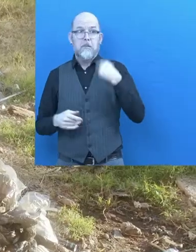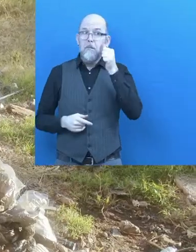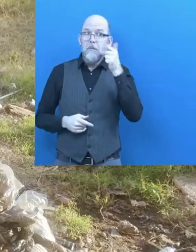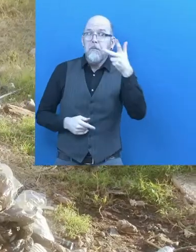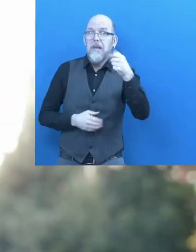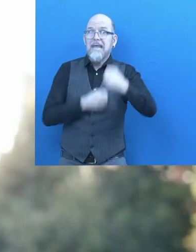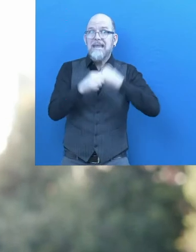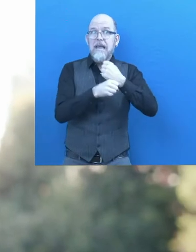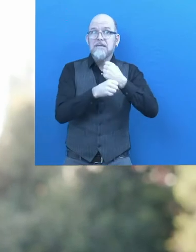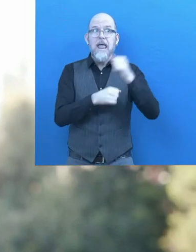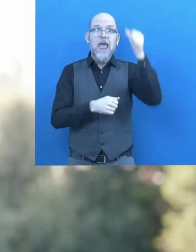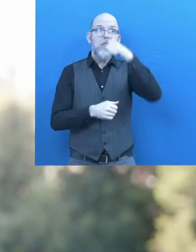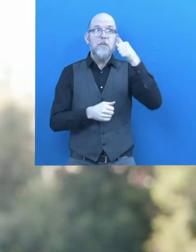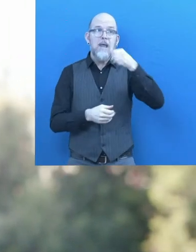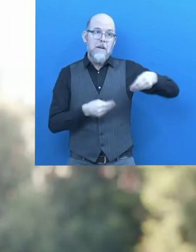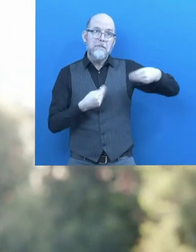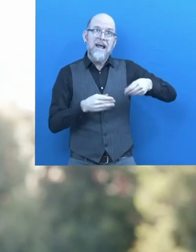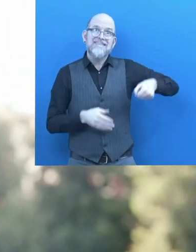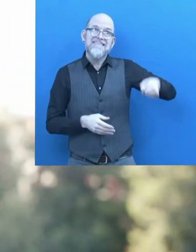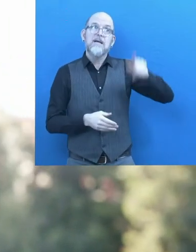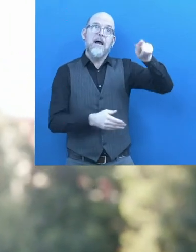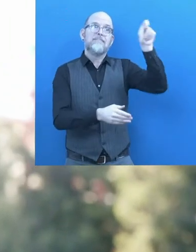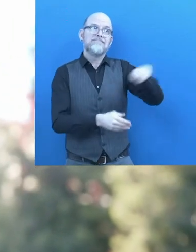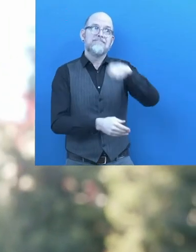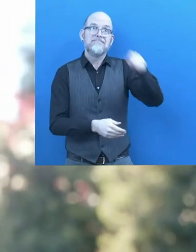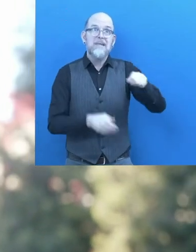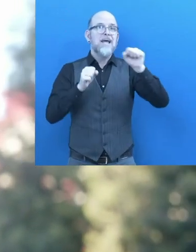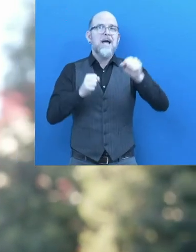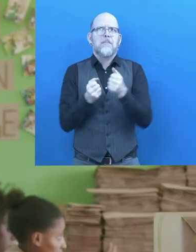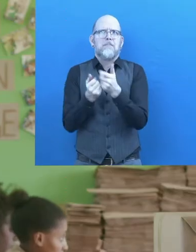we could create thousands of meaningful jobs.